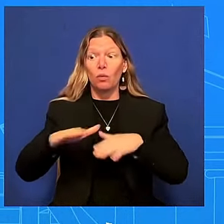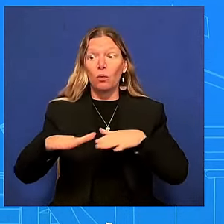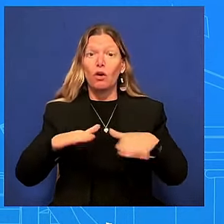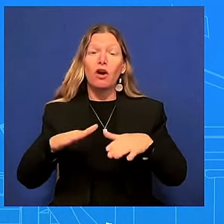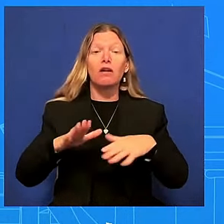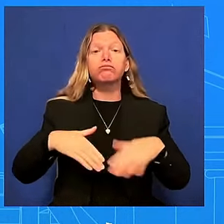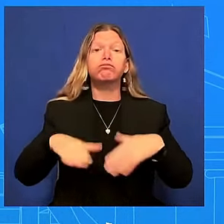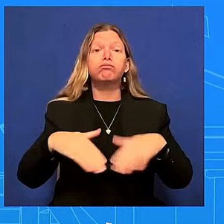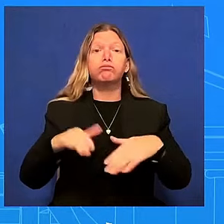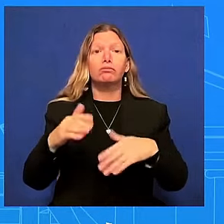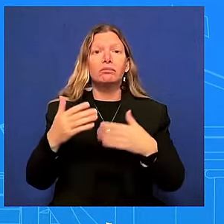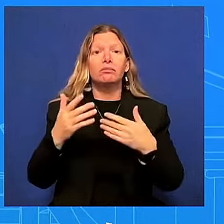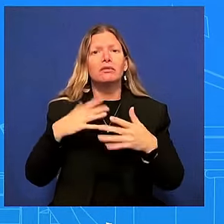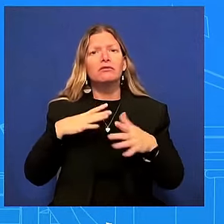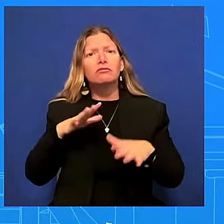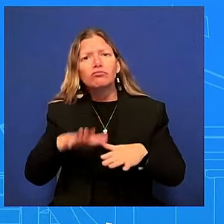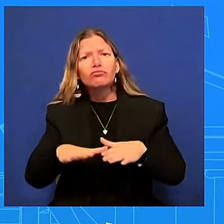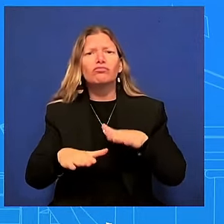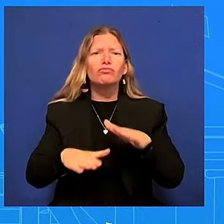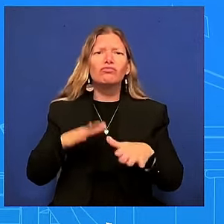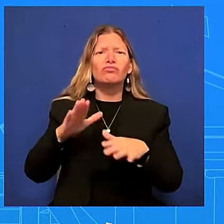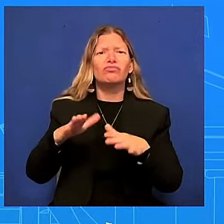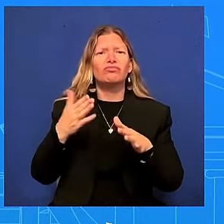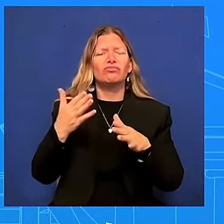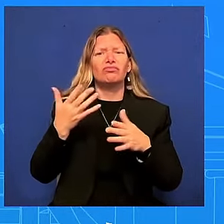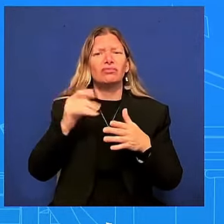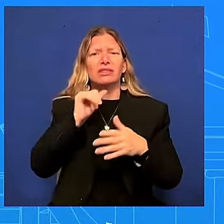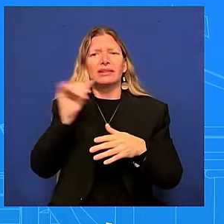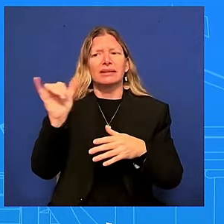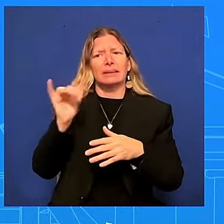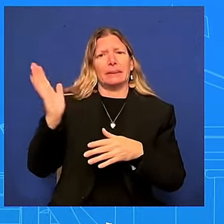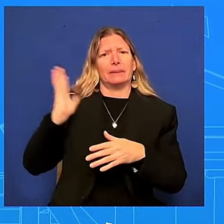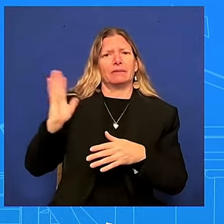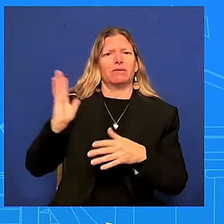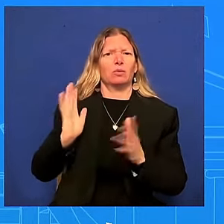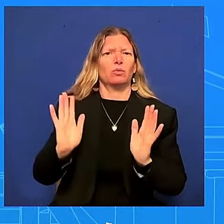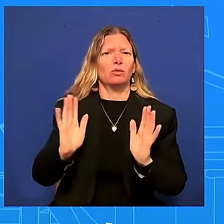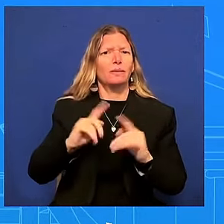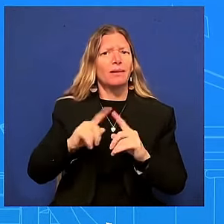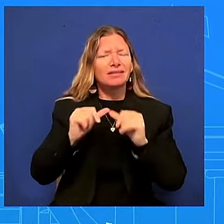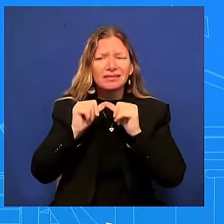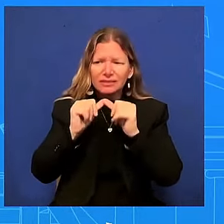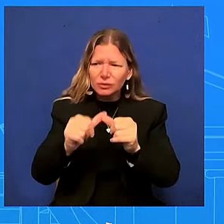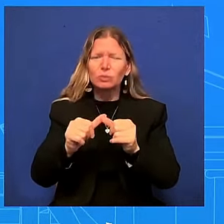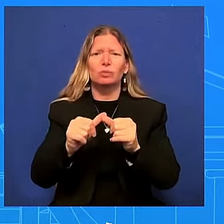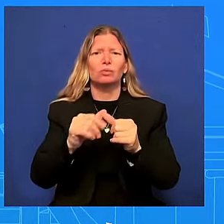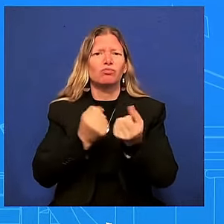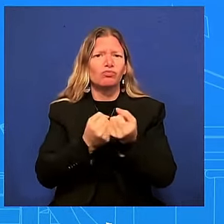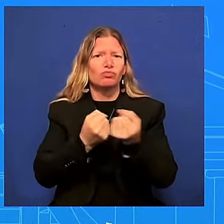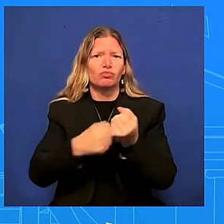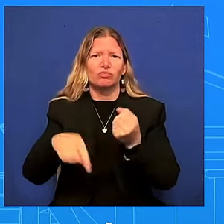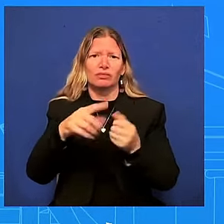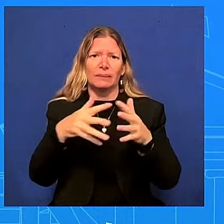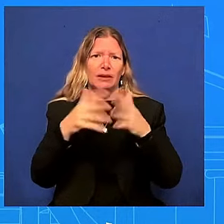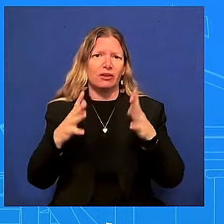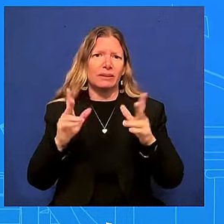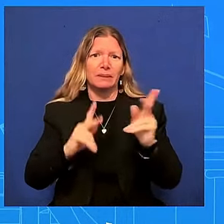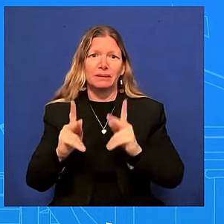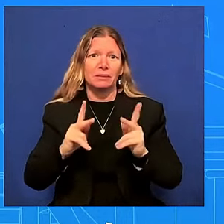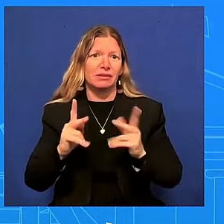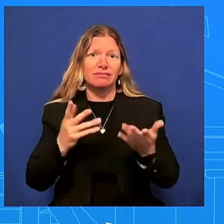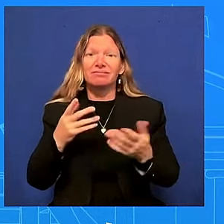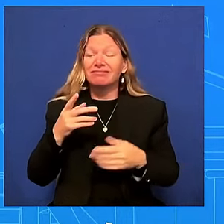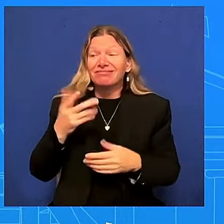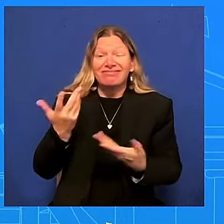understand that he understands that he's not a young man obviously he said this uh and but his focus is going to